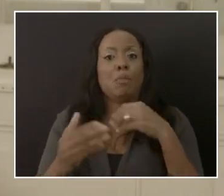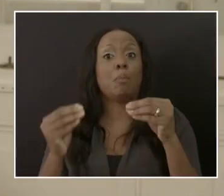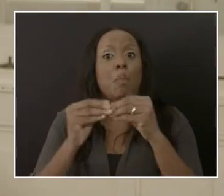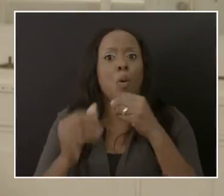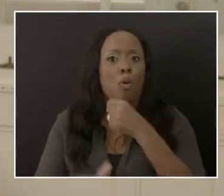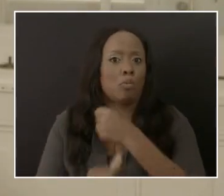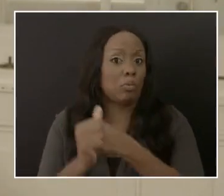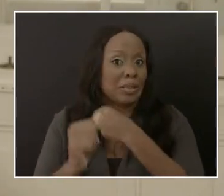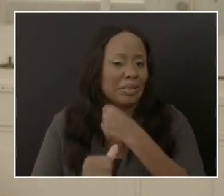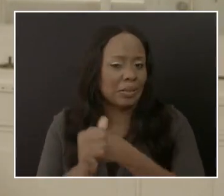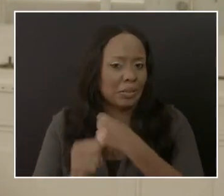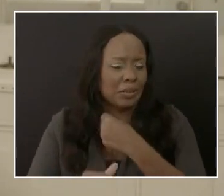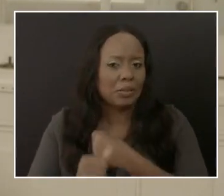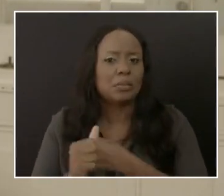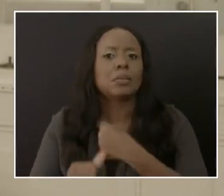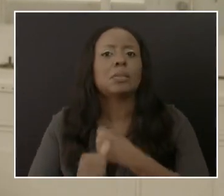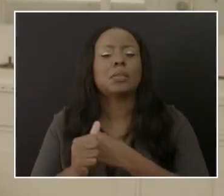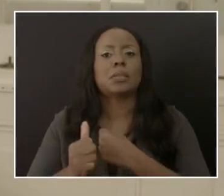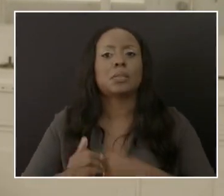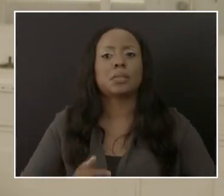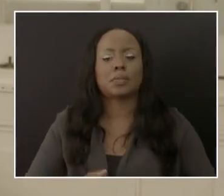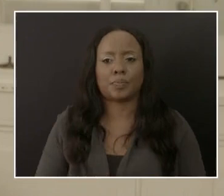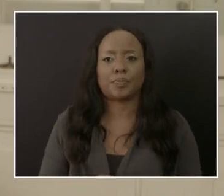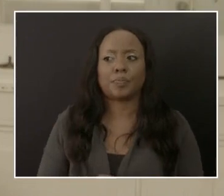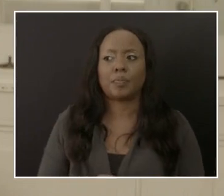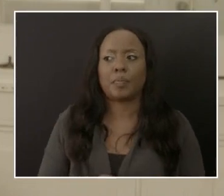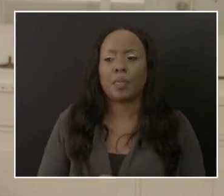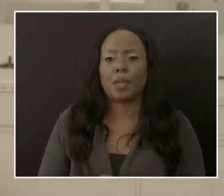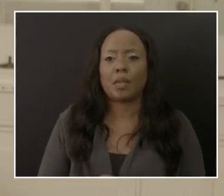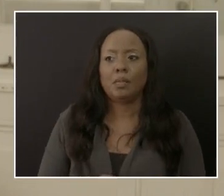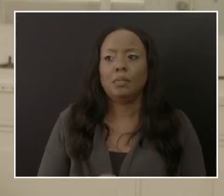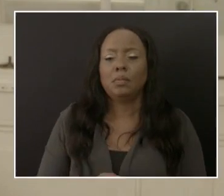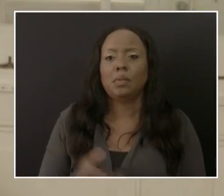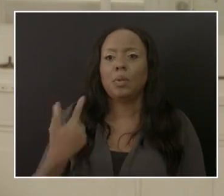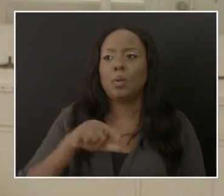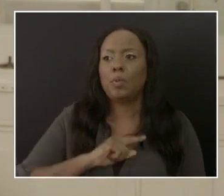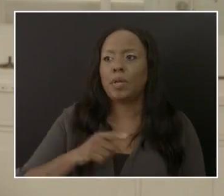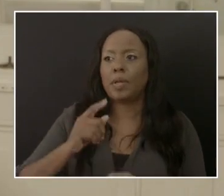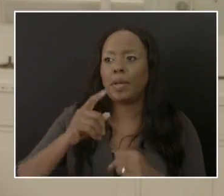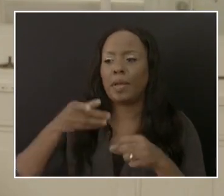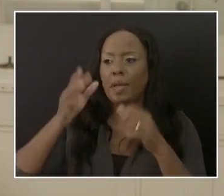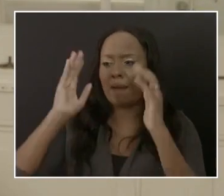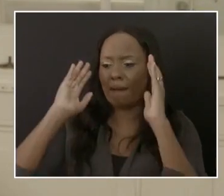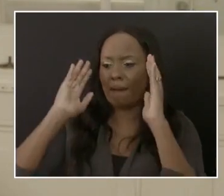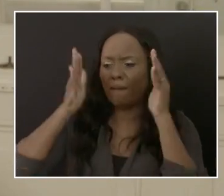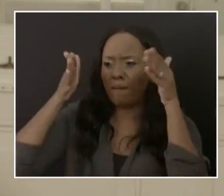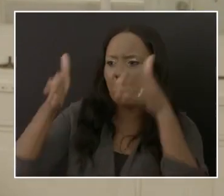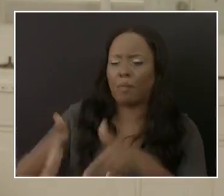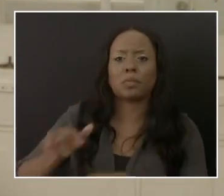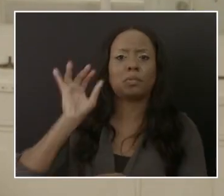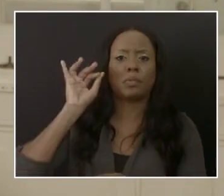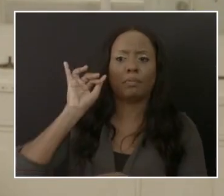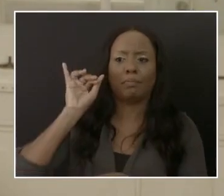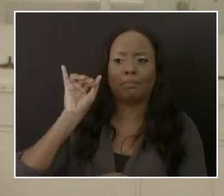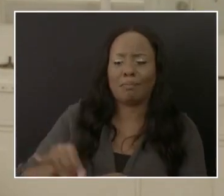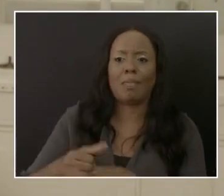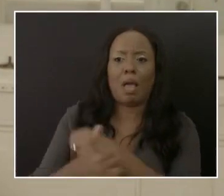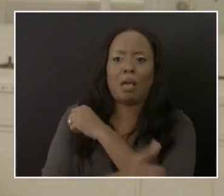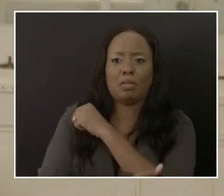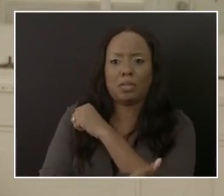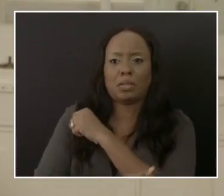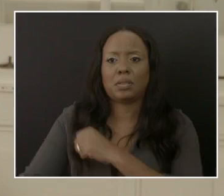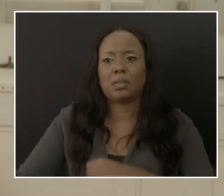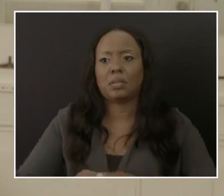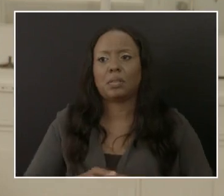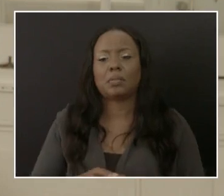are the countries that we concentrate on. The EOC in his, in